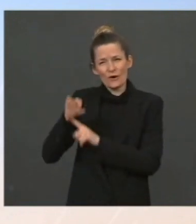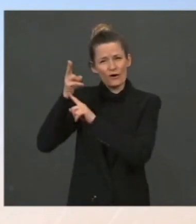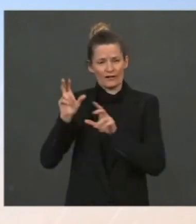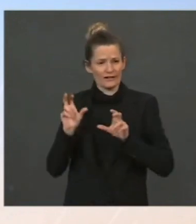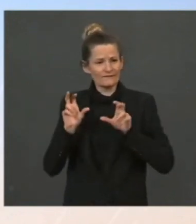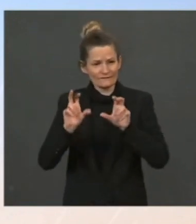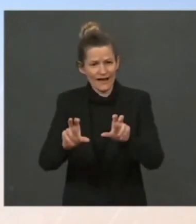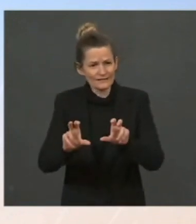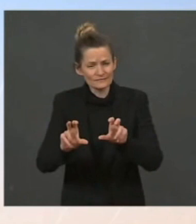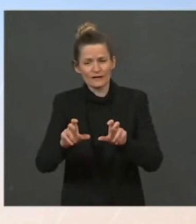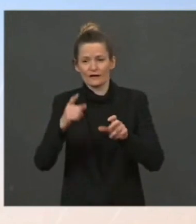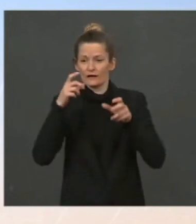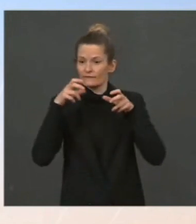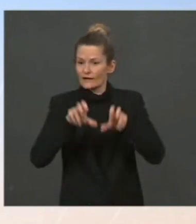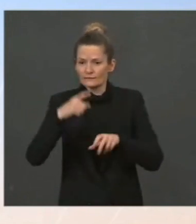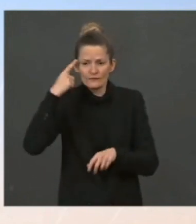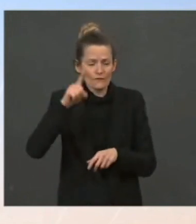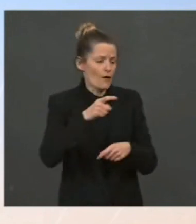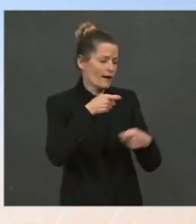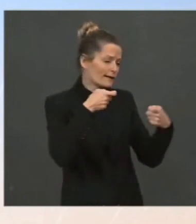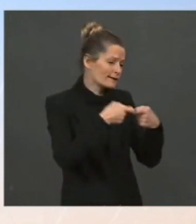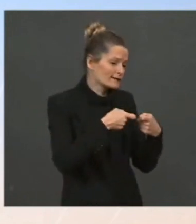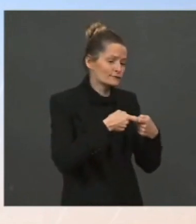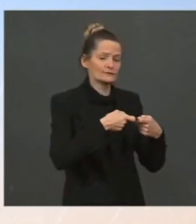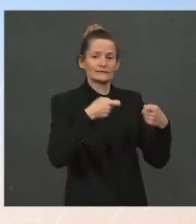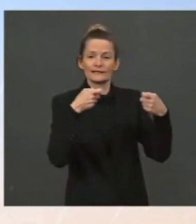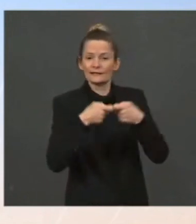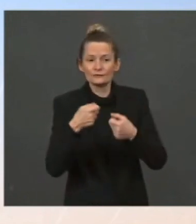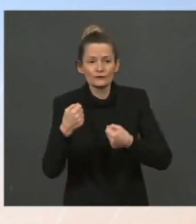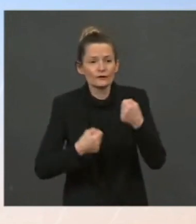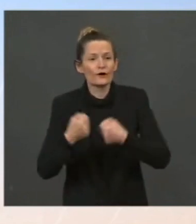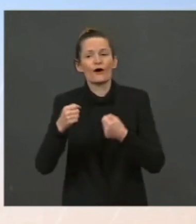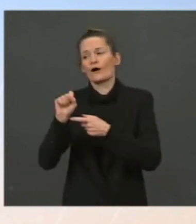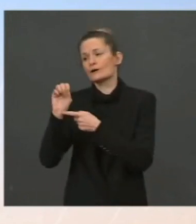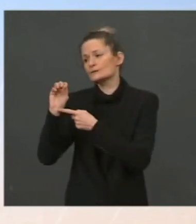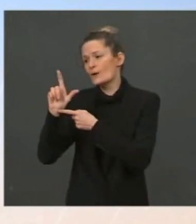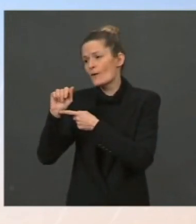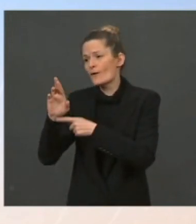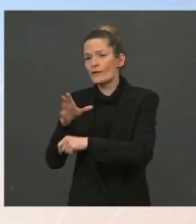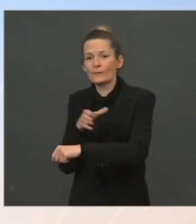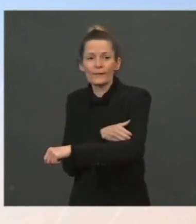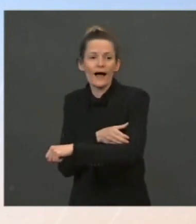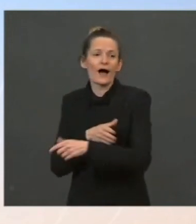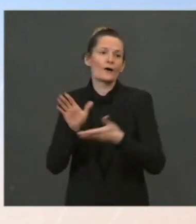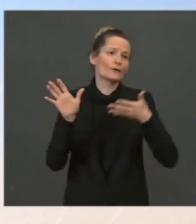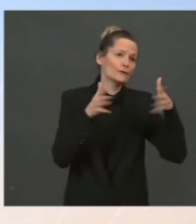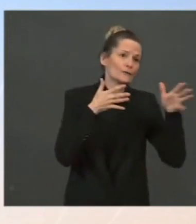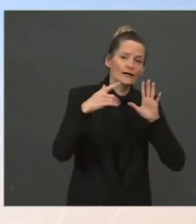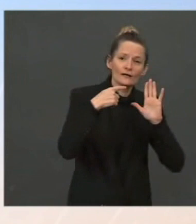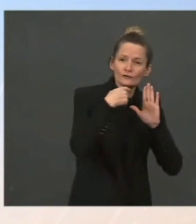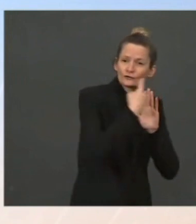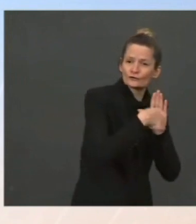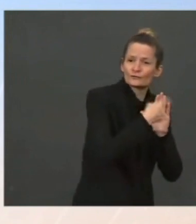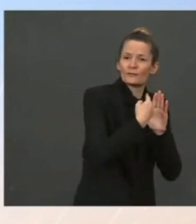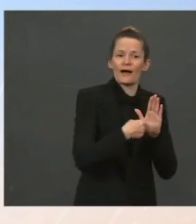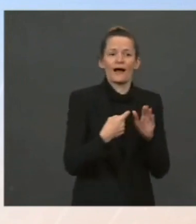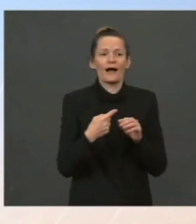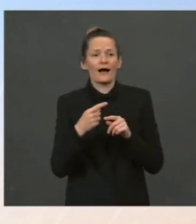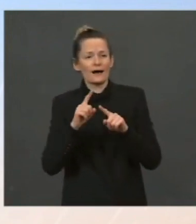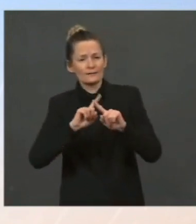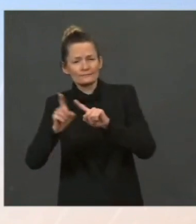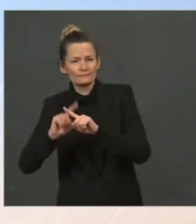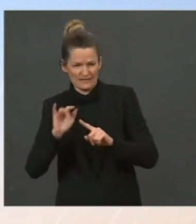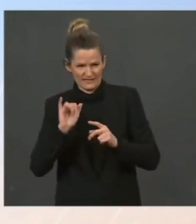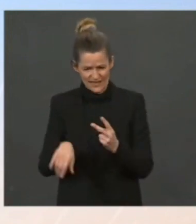vehicles, the whole array of clean energy solutions. So economists say that these bills together will